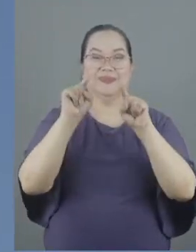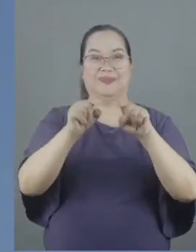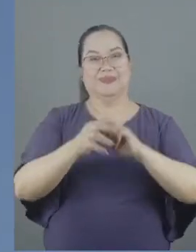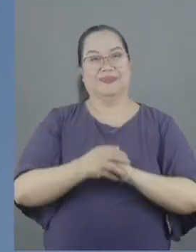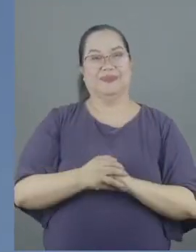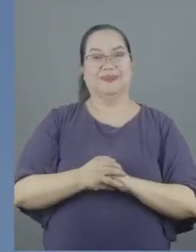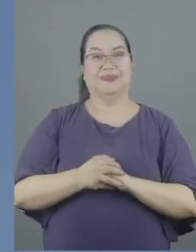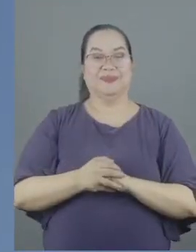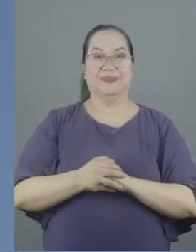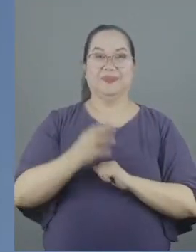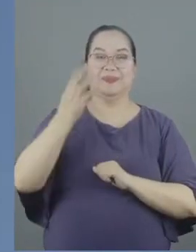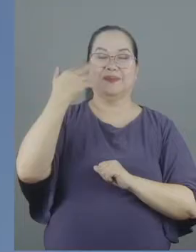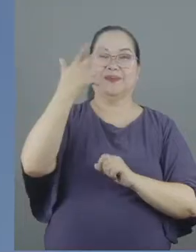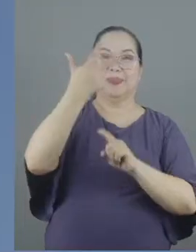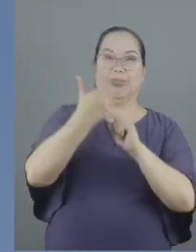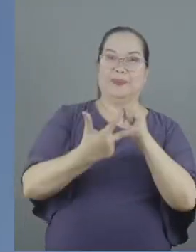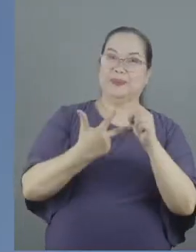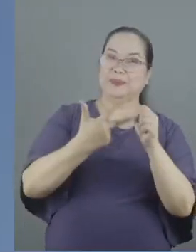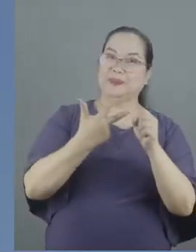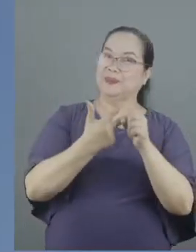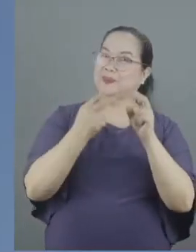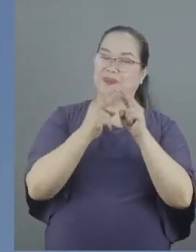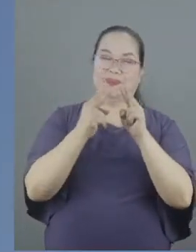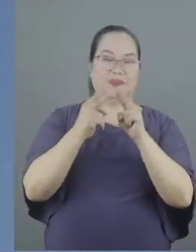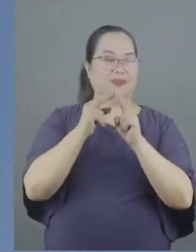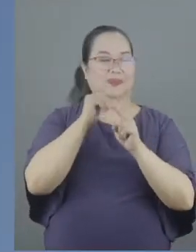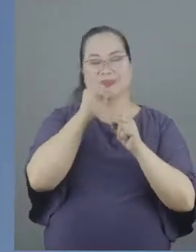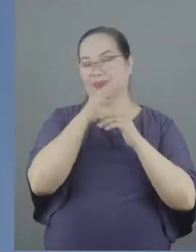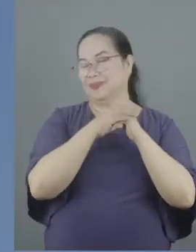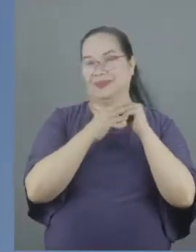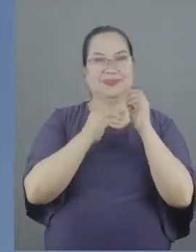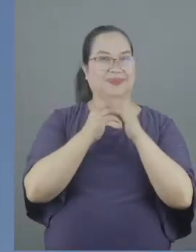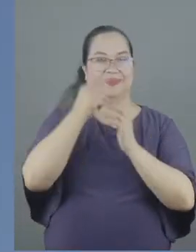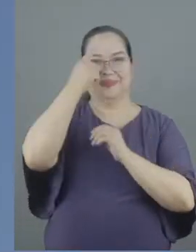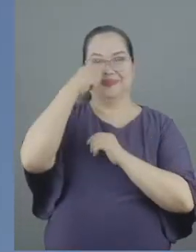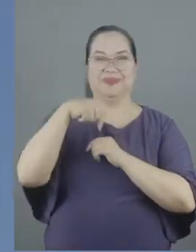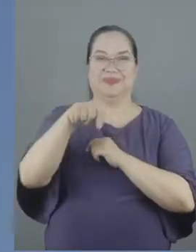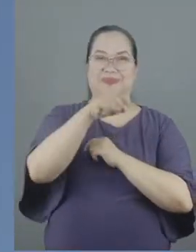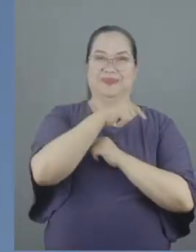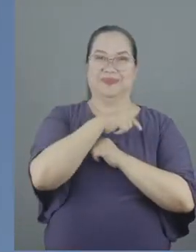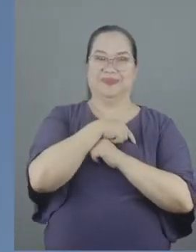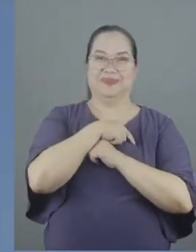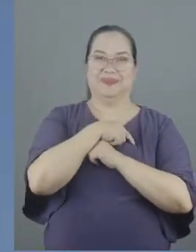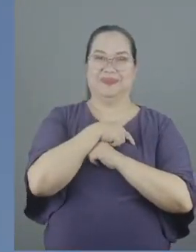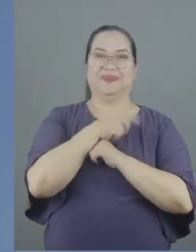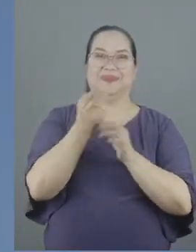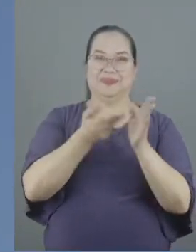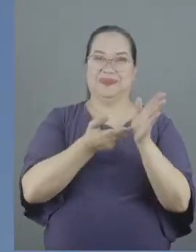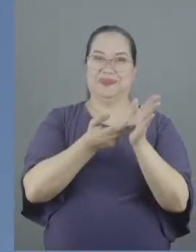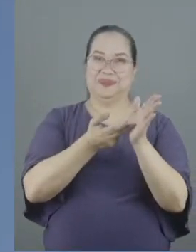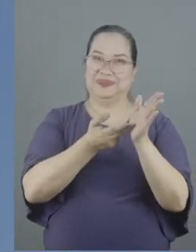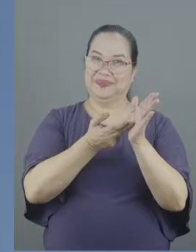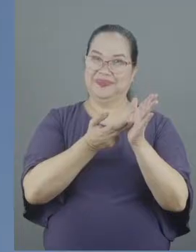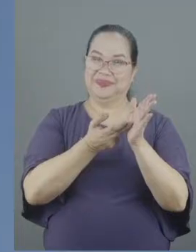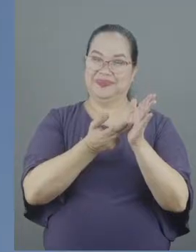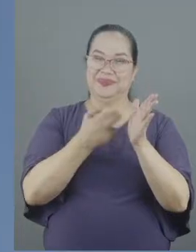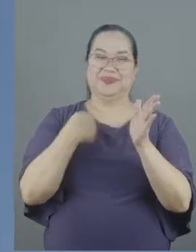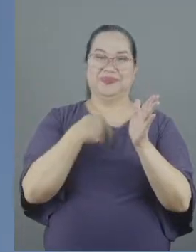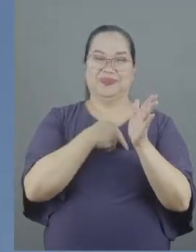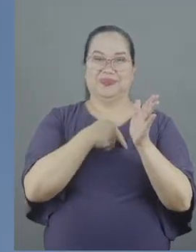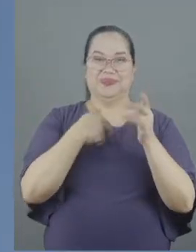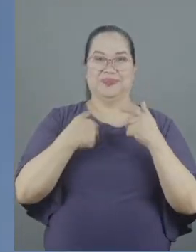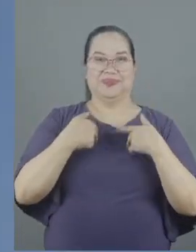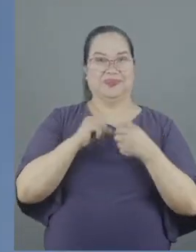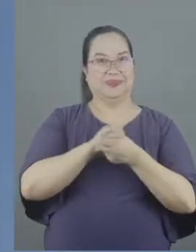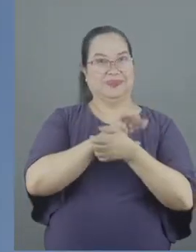The past three years have been very uncomfortable for us. Let's be honest. we've had our fair